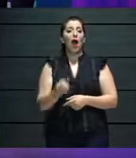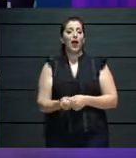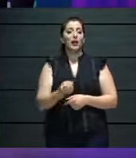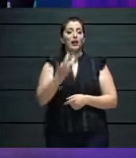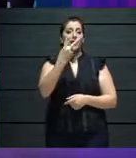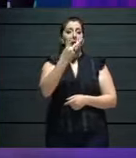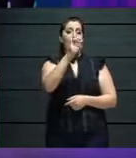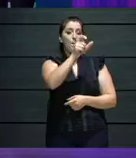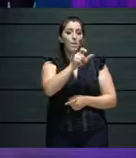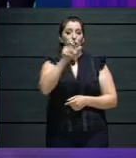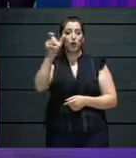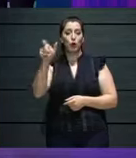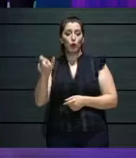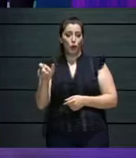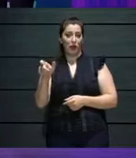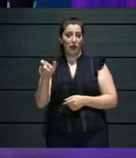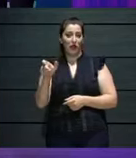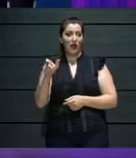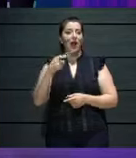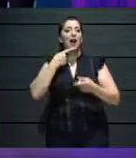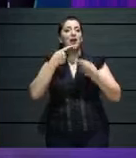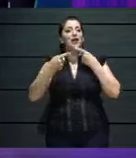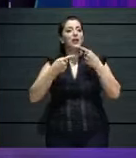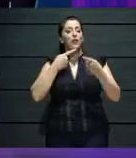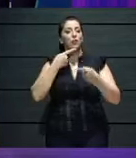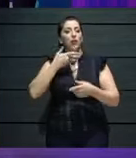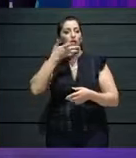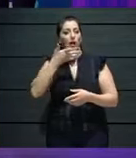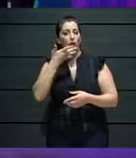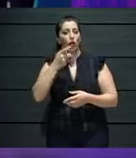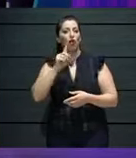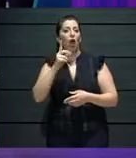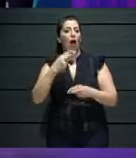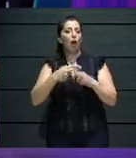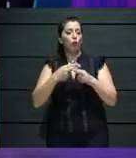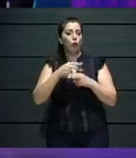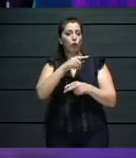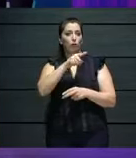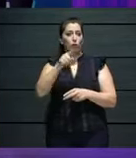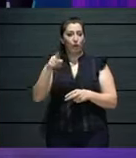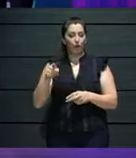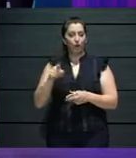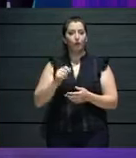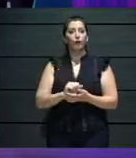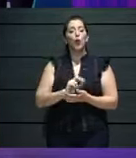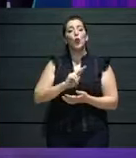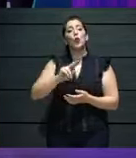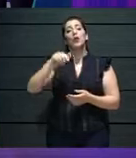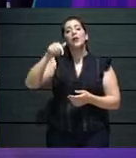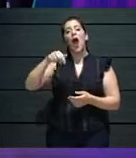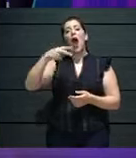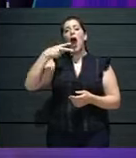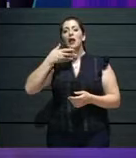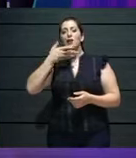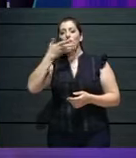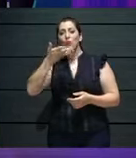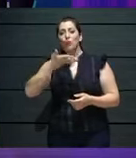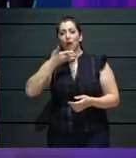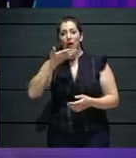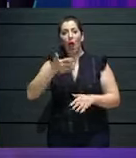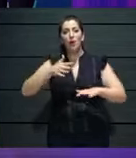and what they've been doing so far to engage audiences and program in particular and different ways.